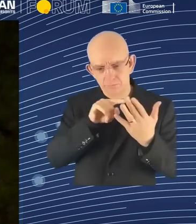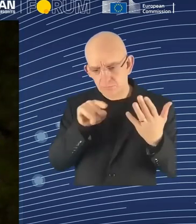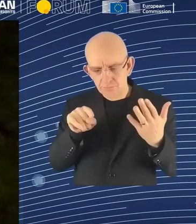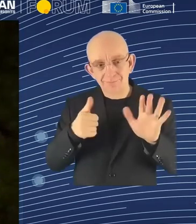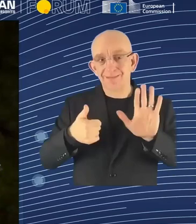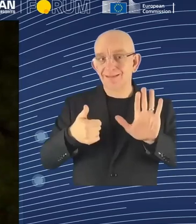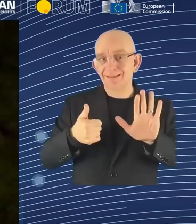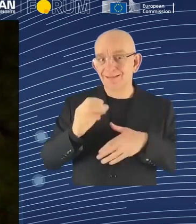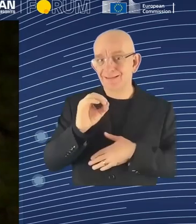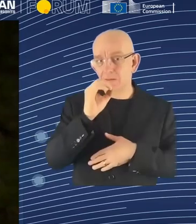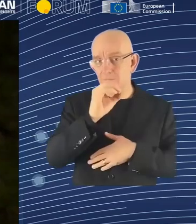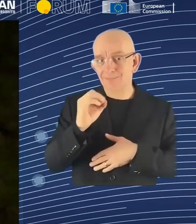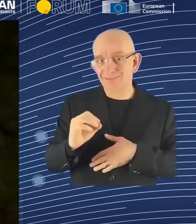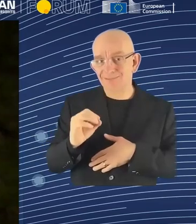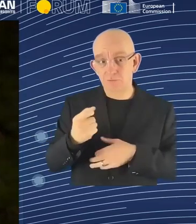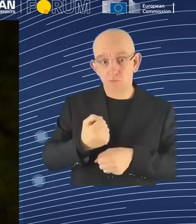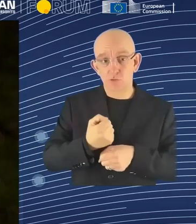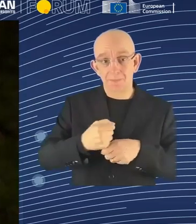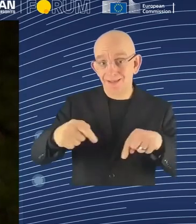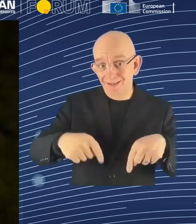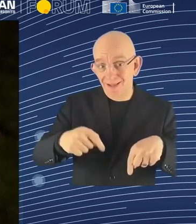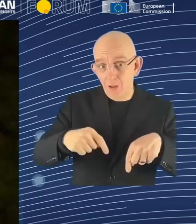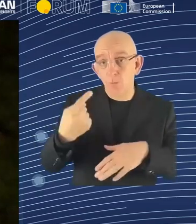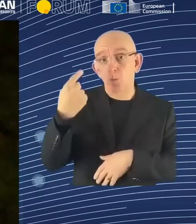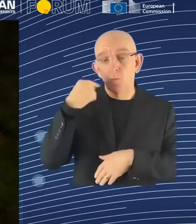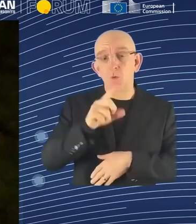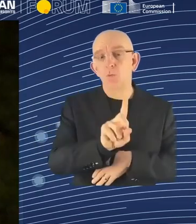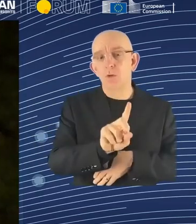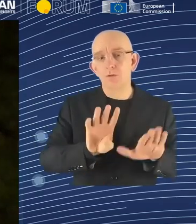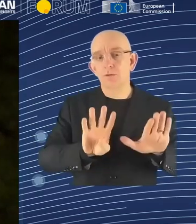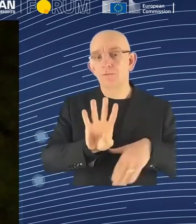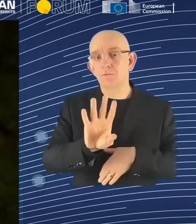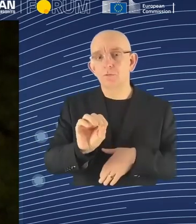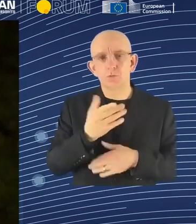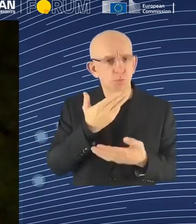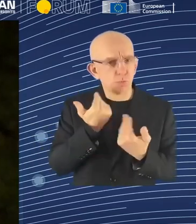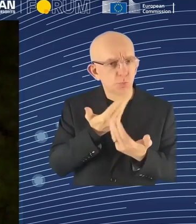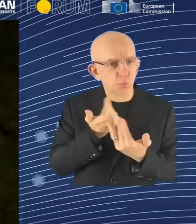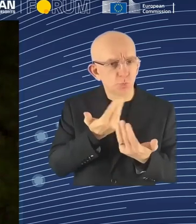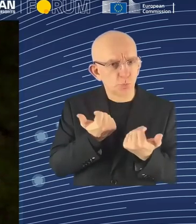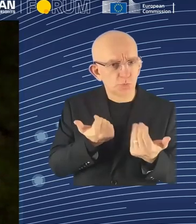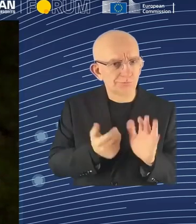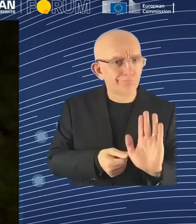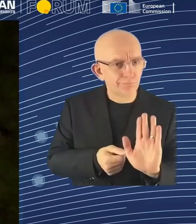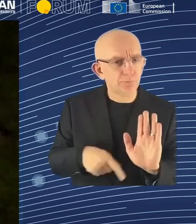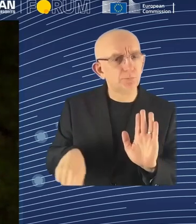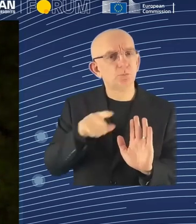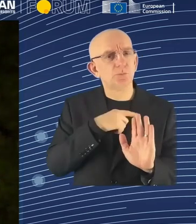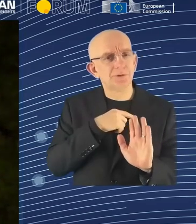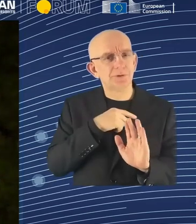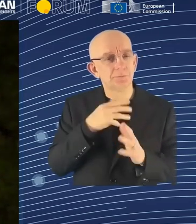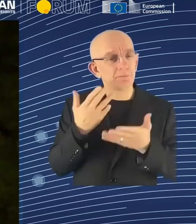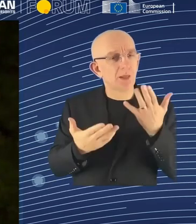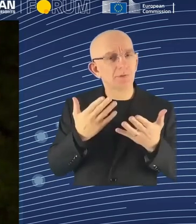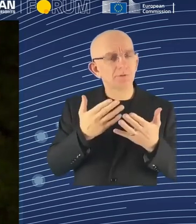So, you know, we have to reinvent all of this. We do see a very, we think that 40